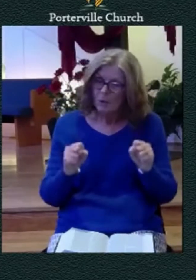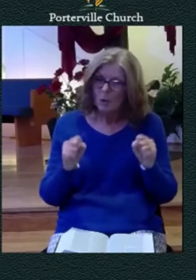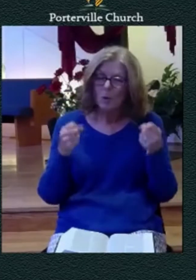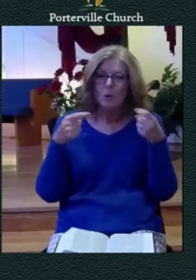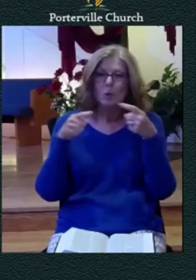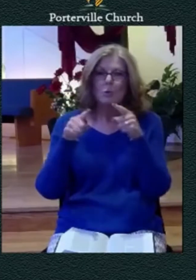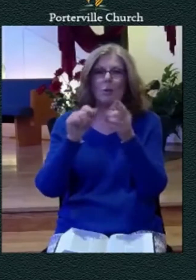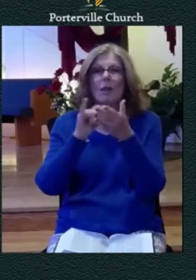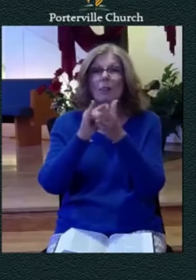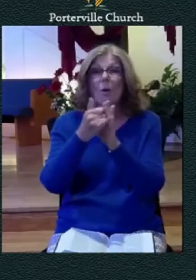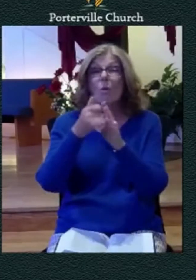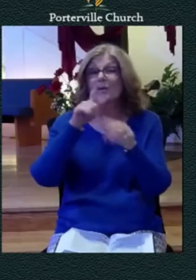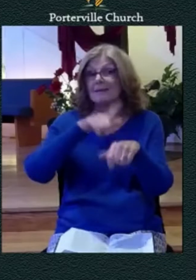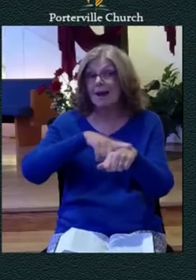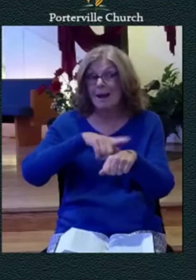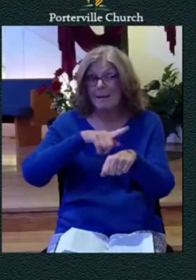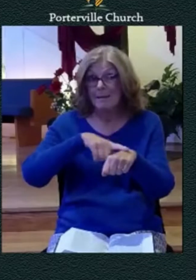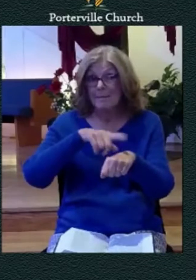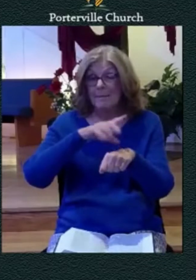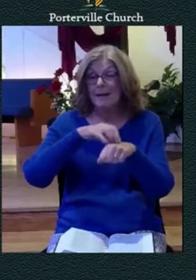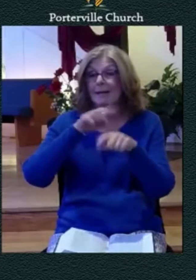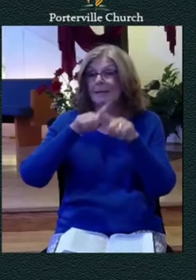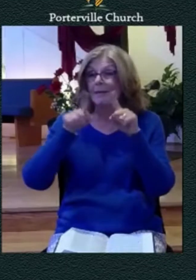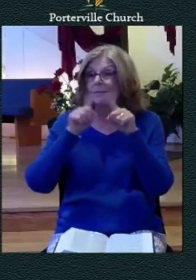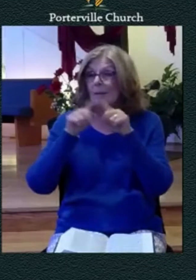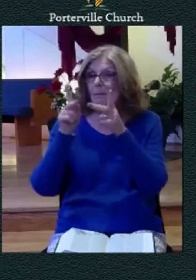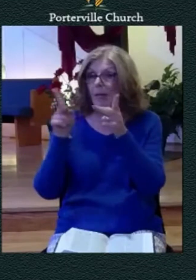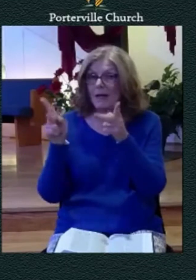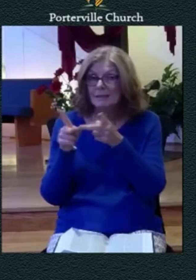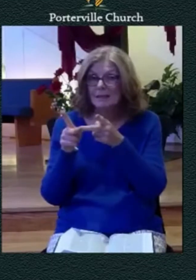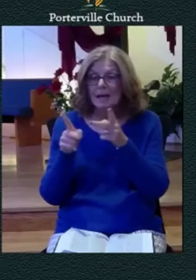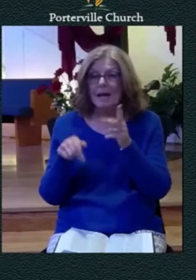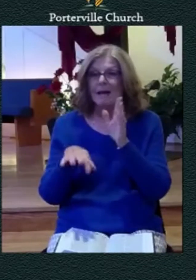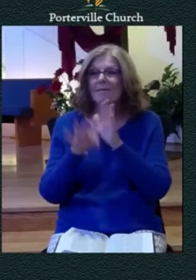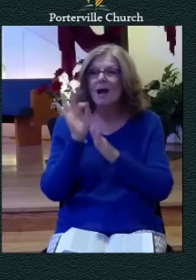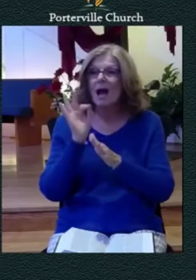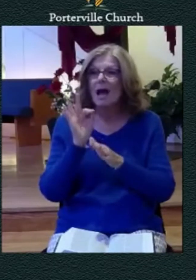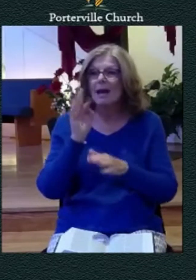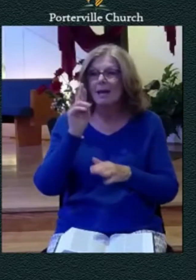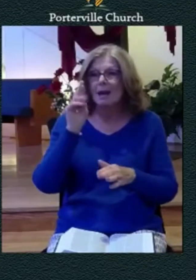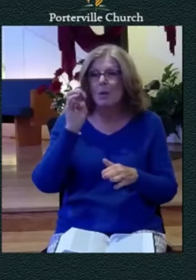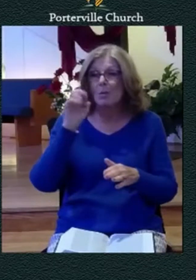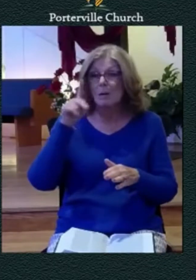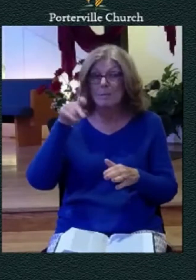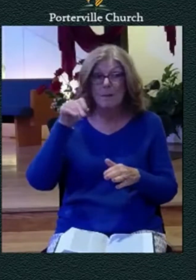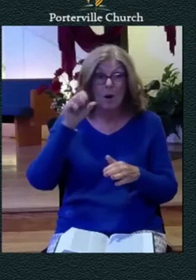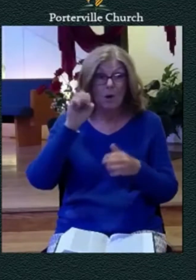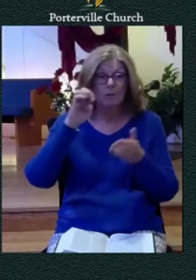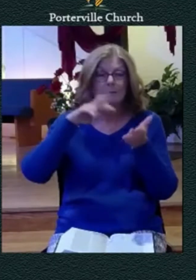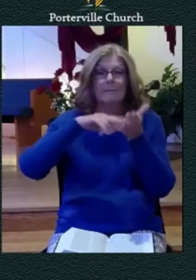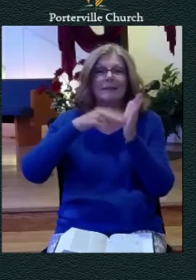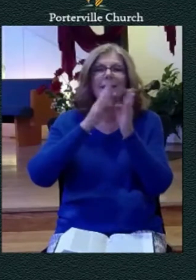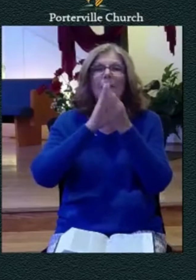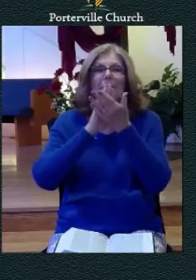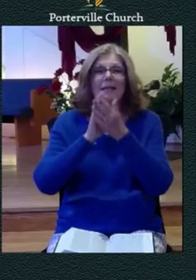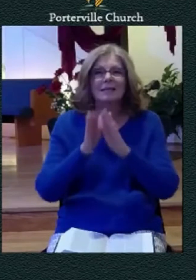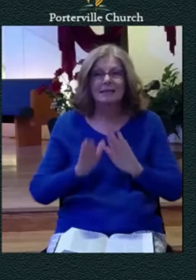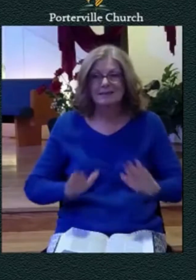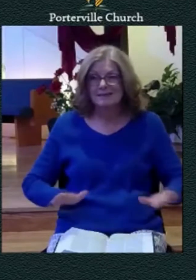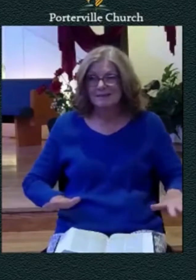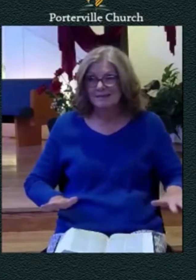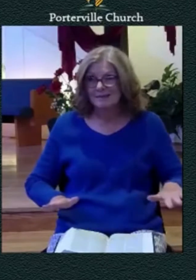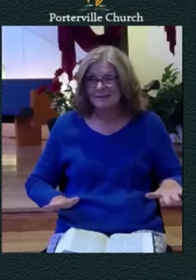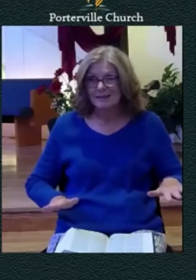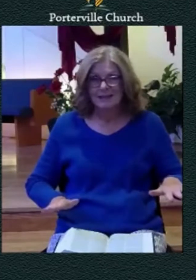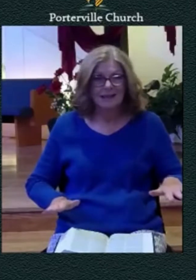to find a repose in god that may not make the hard